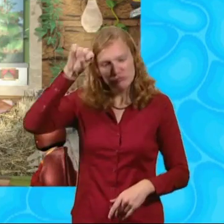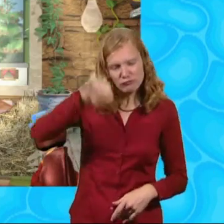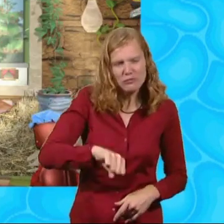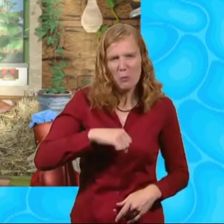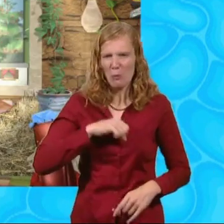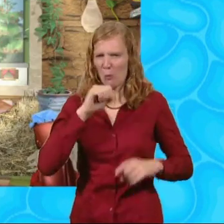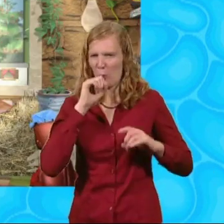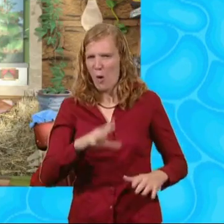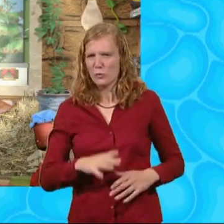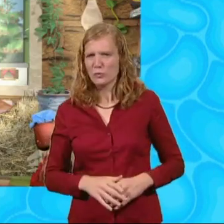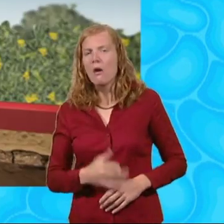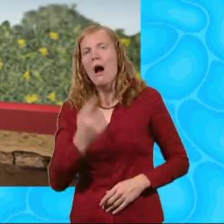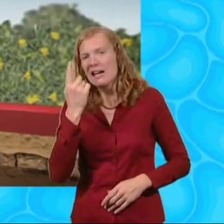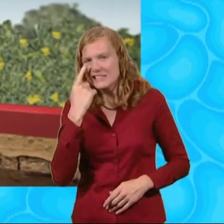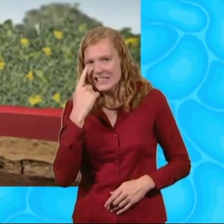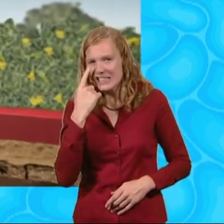But you'll see.